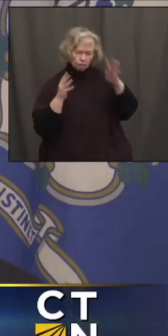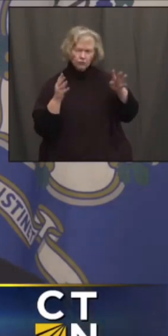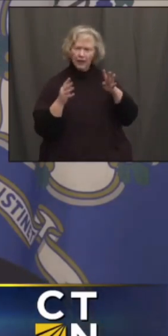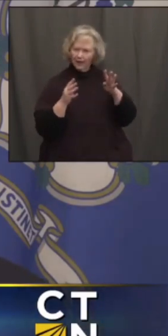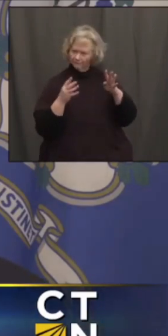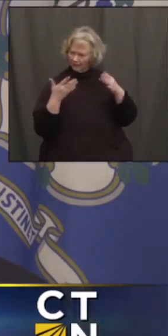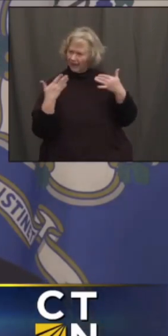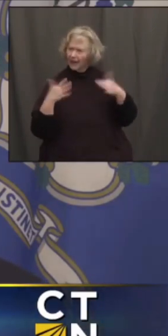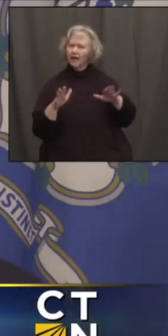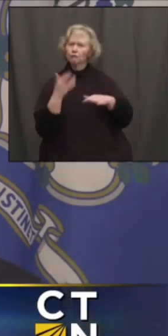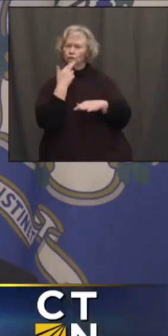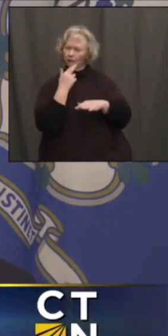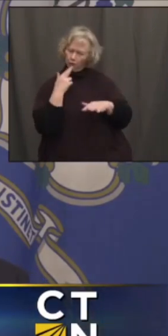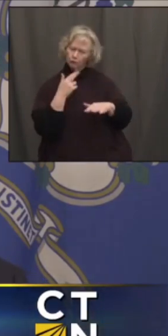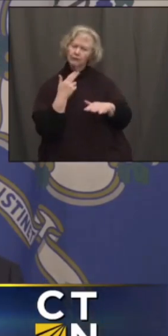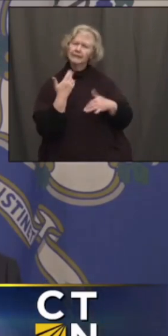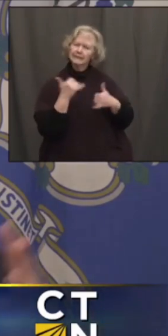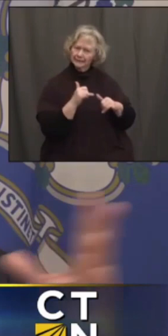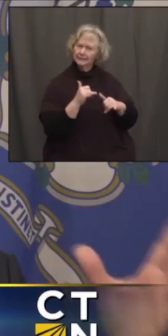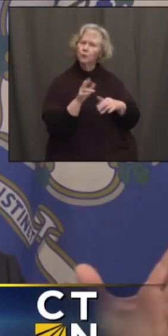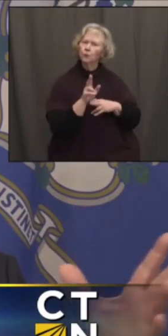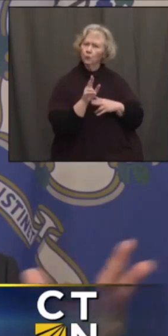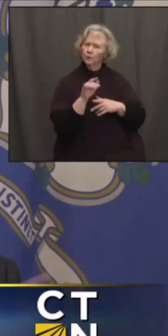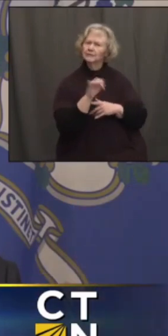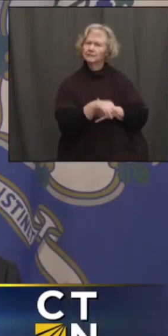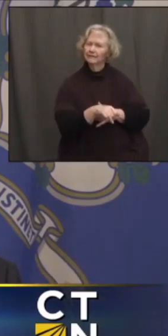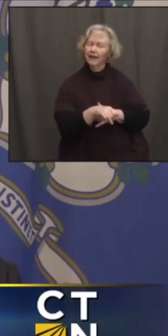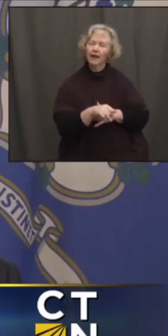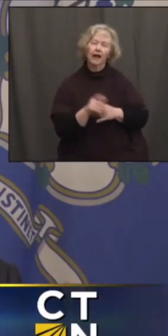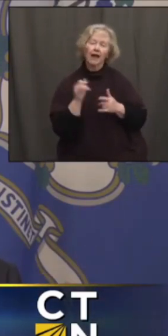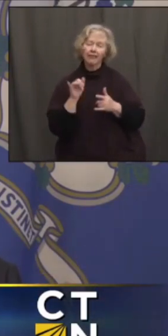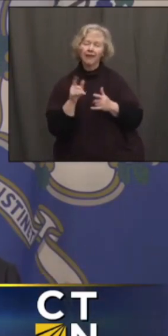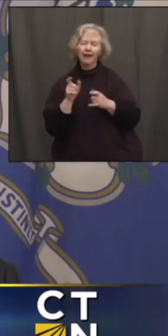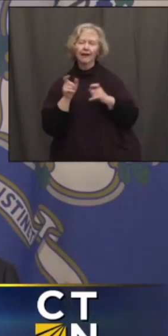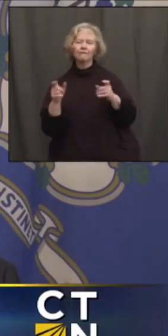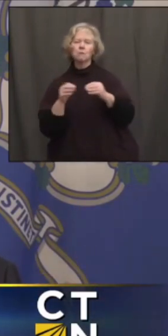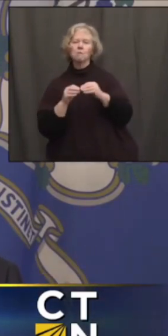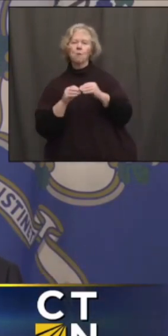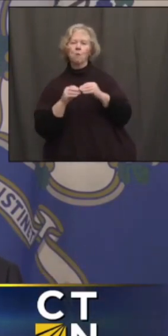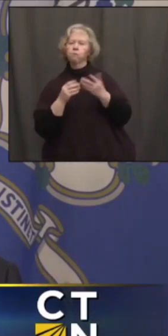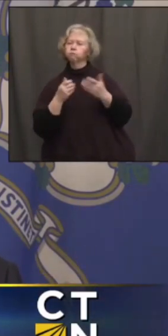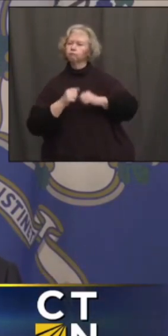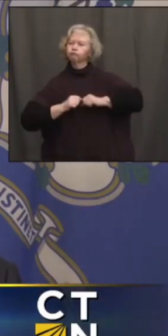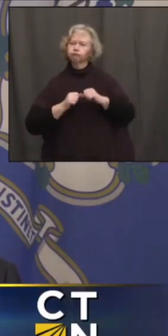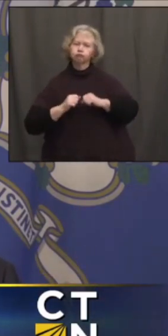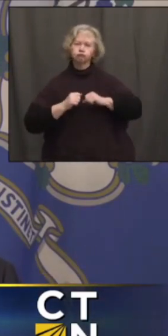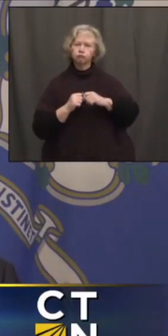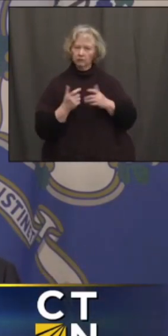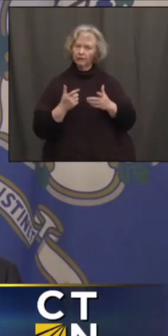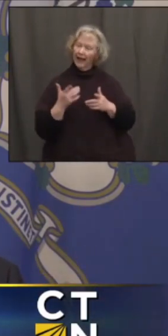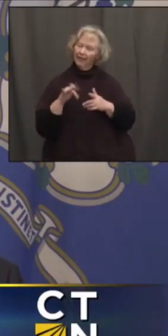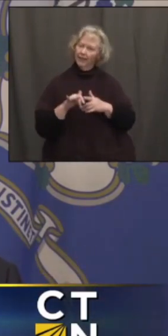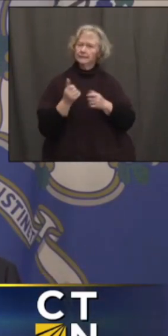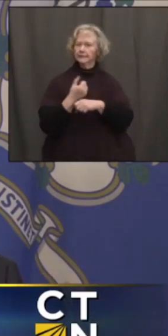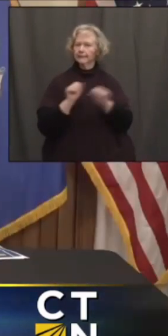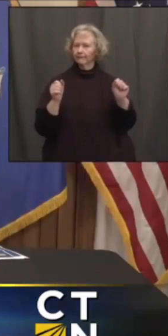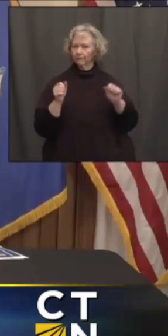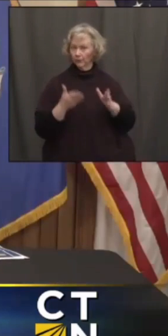allowing our restaurants to continue that. And that will provide a lot of extra capacity for restaurants very safely.